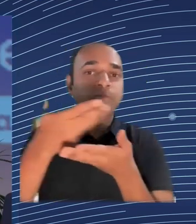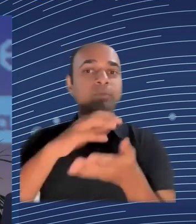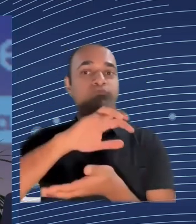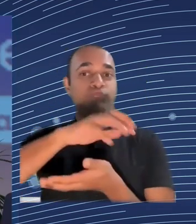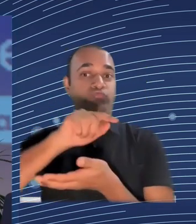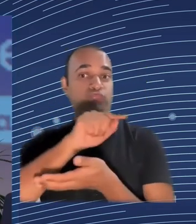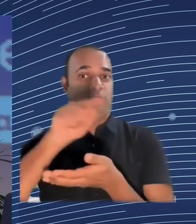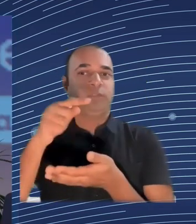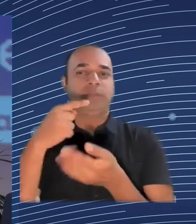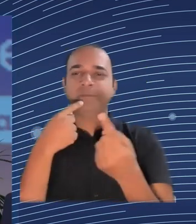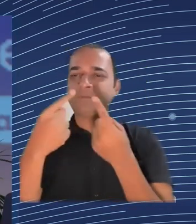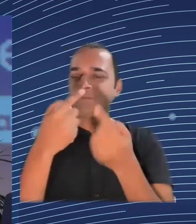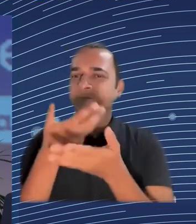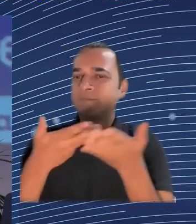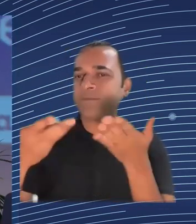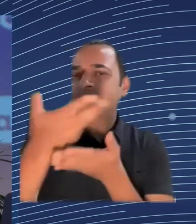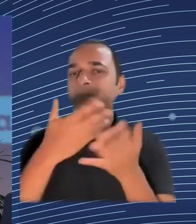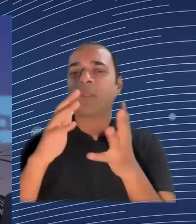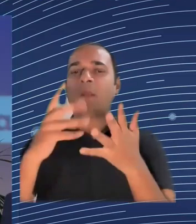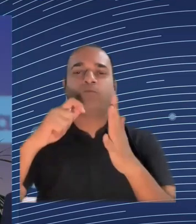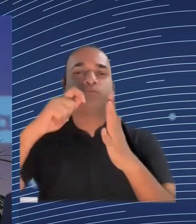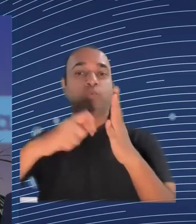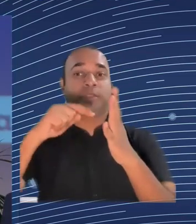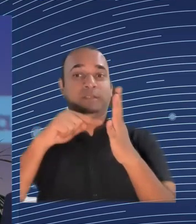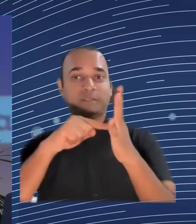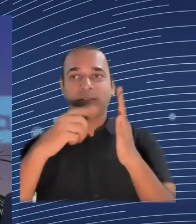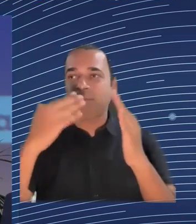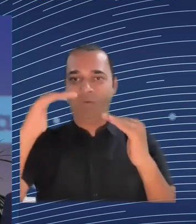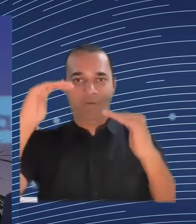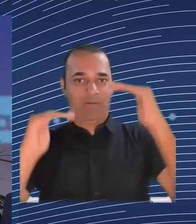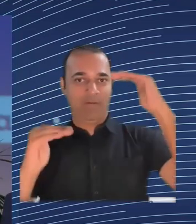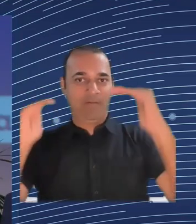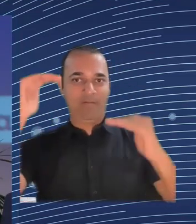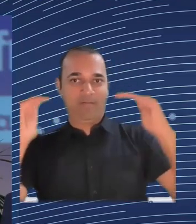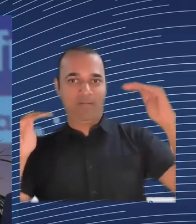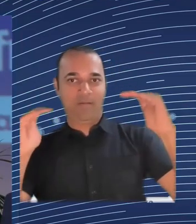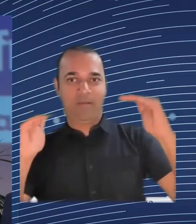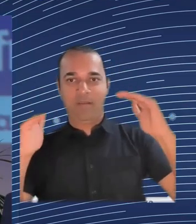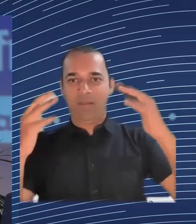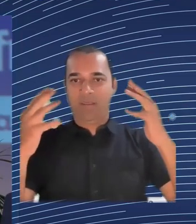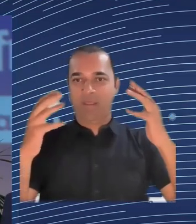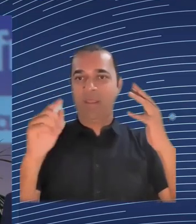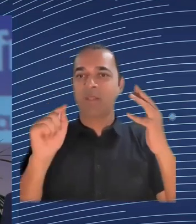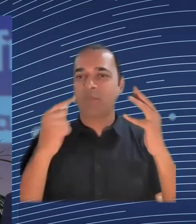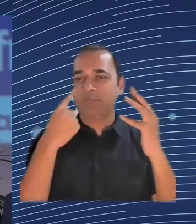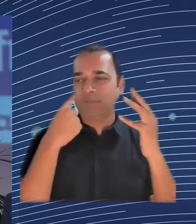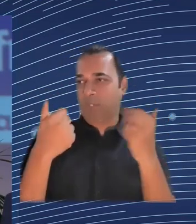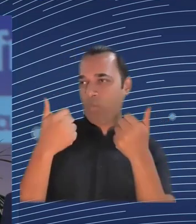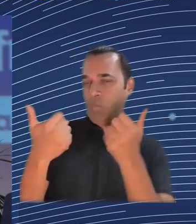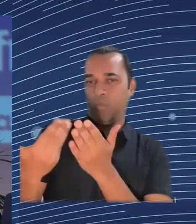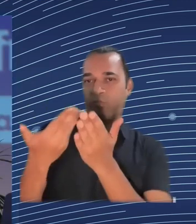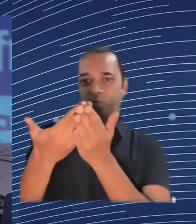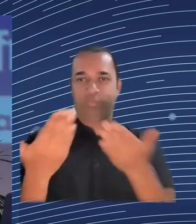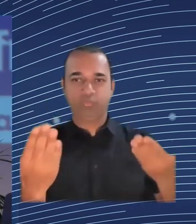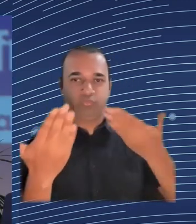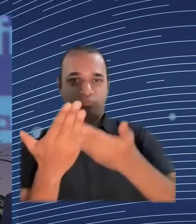just slip away from funding. I hope that it gets the funding from the banking